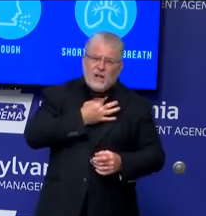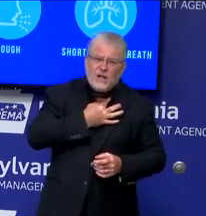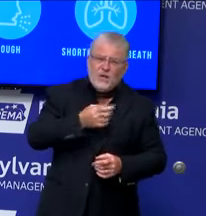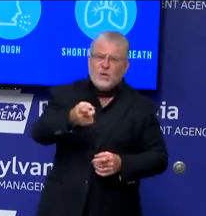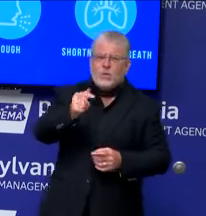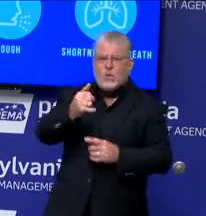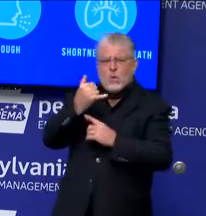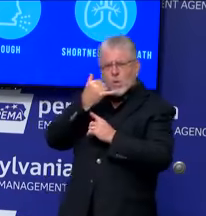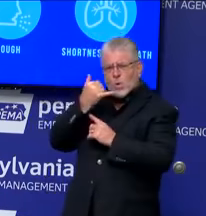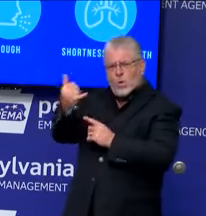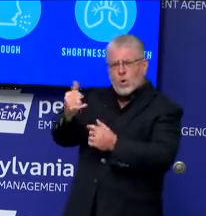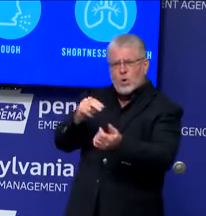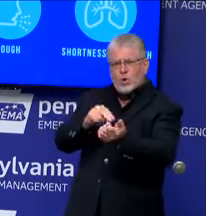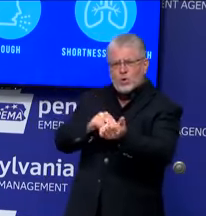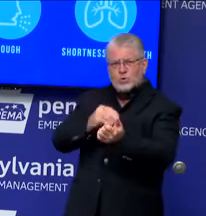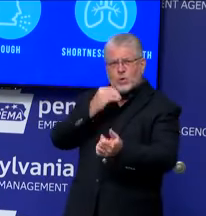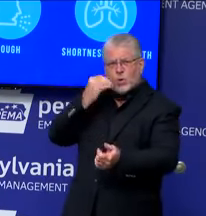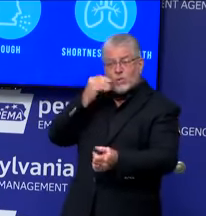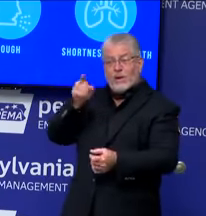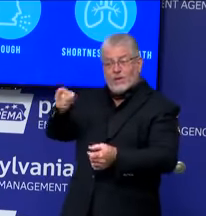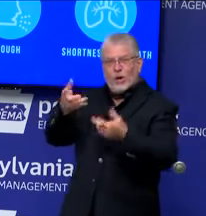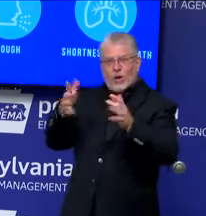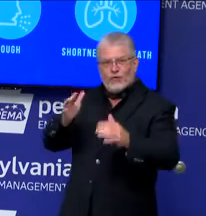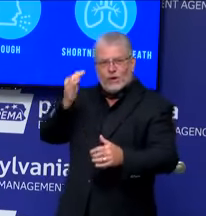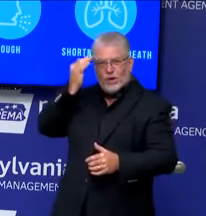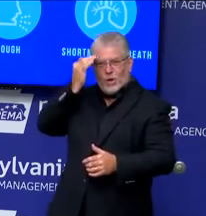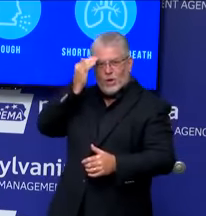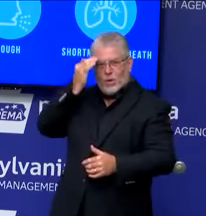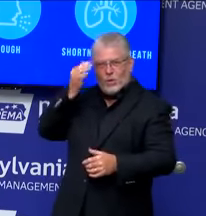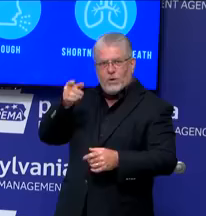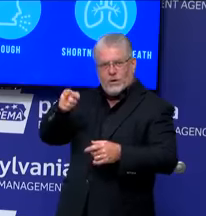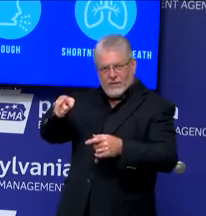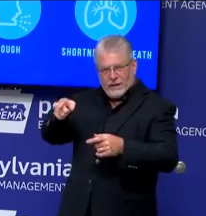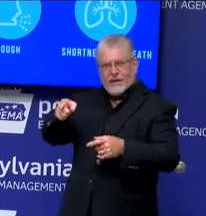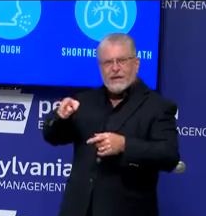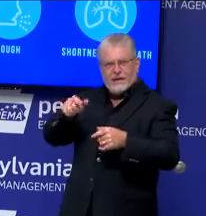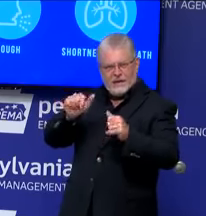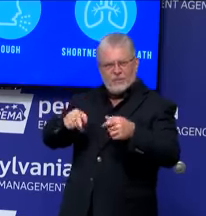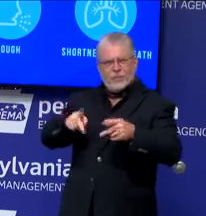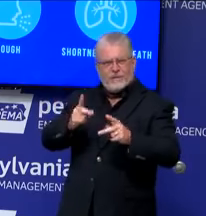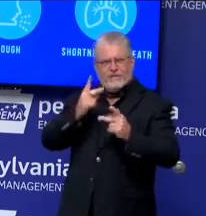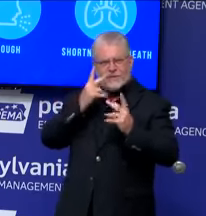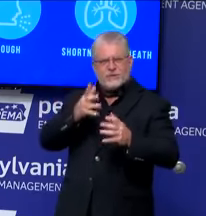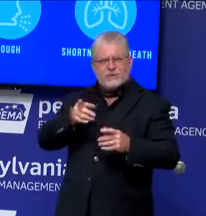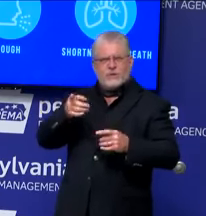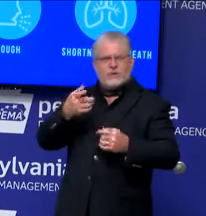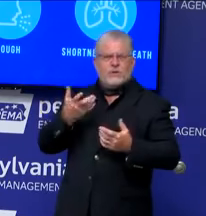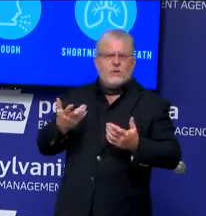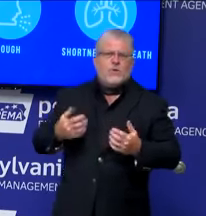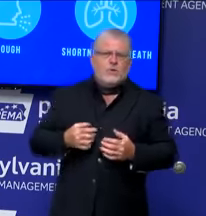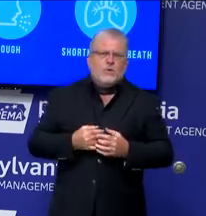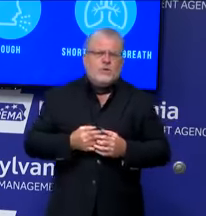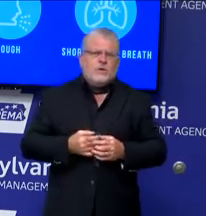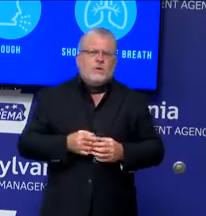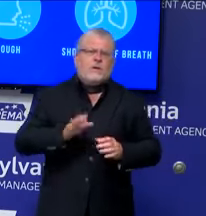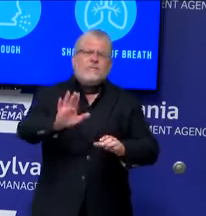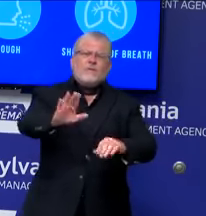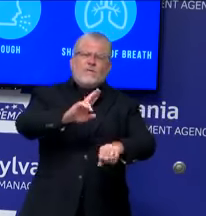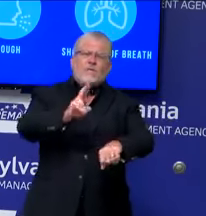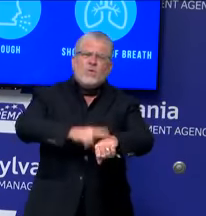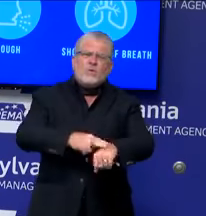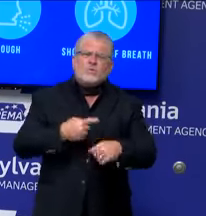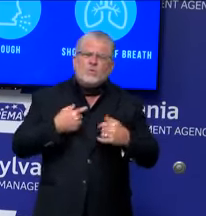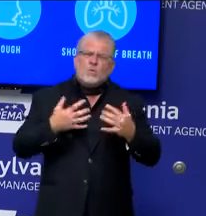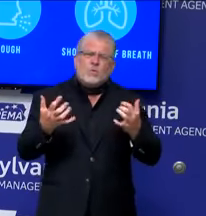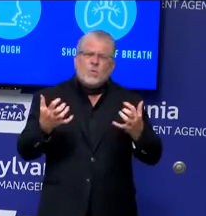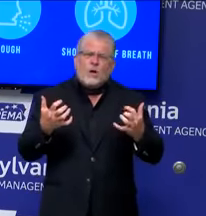them to be able to allow visitors. I mean, it's a balance. At the same time that, of course, we want visitors to be able